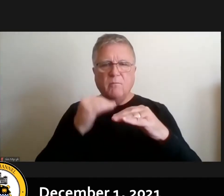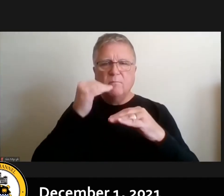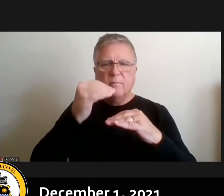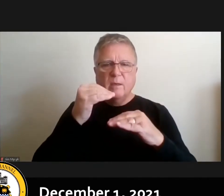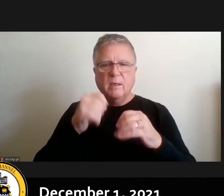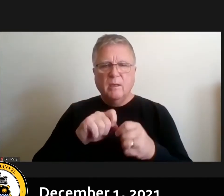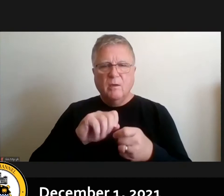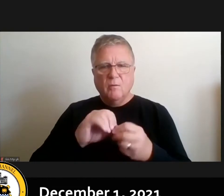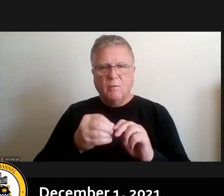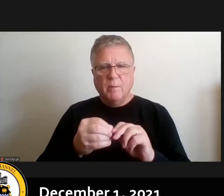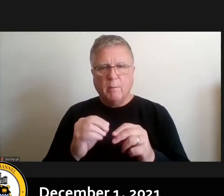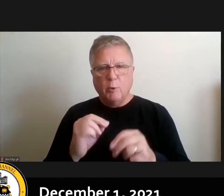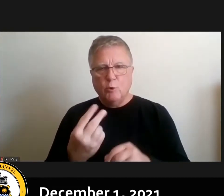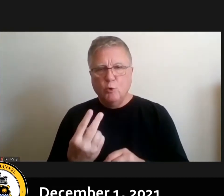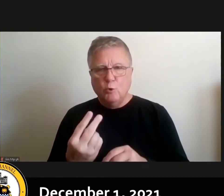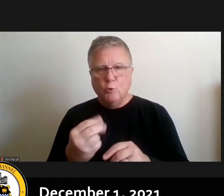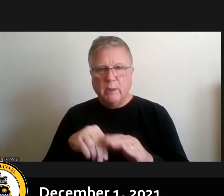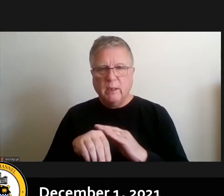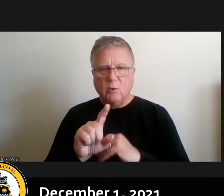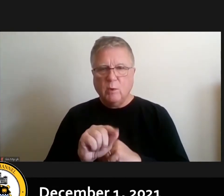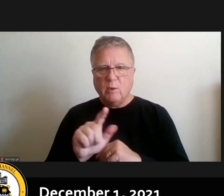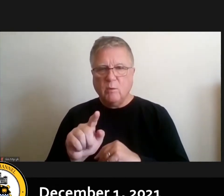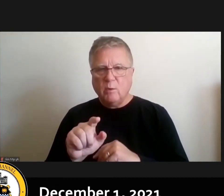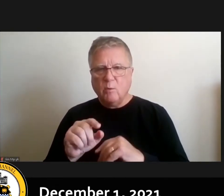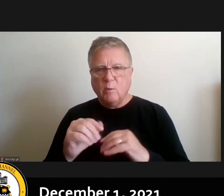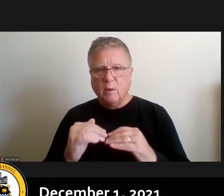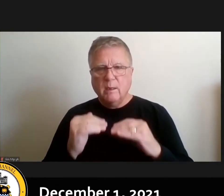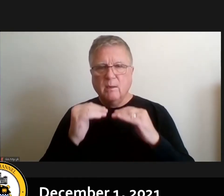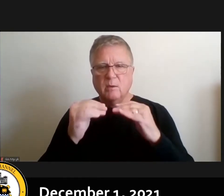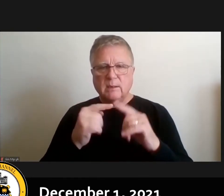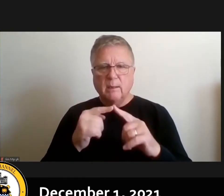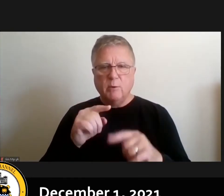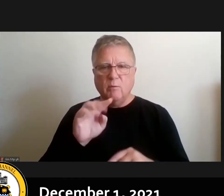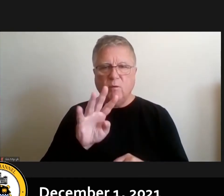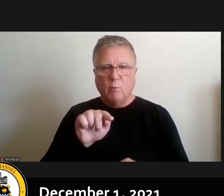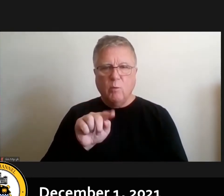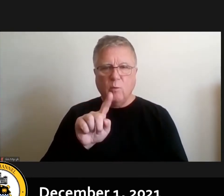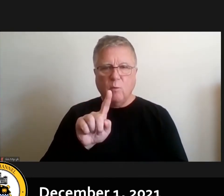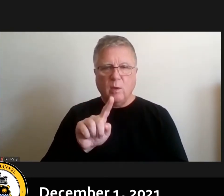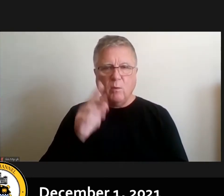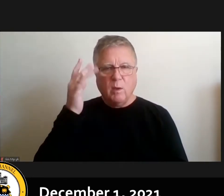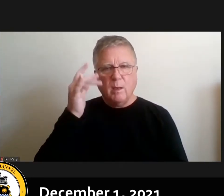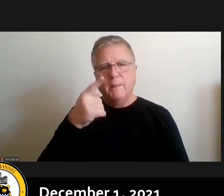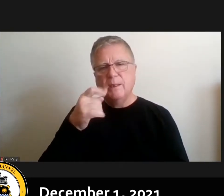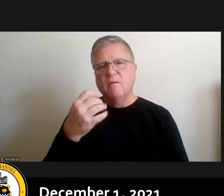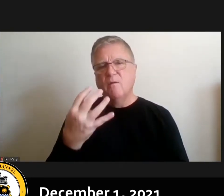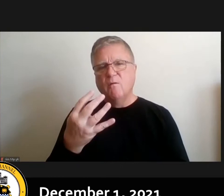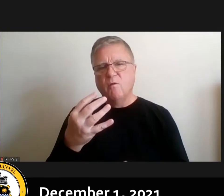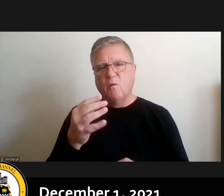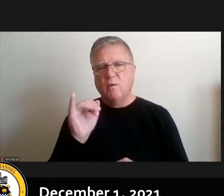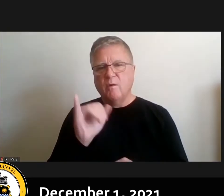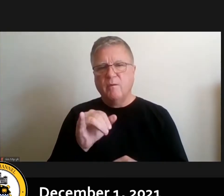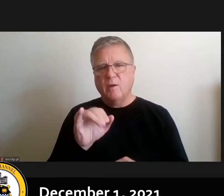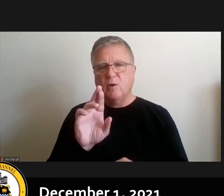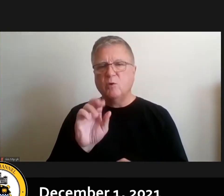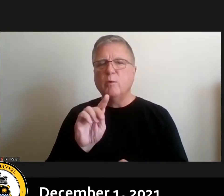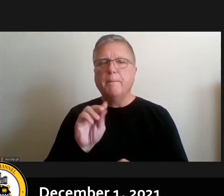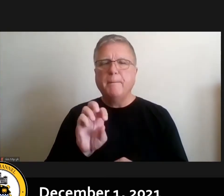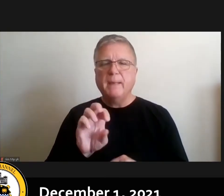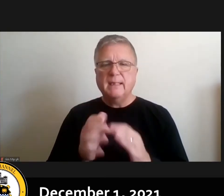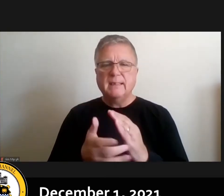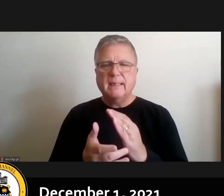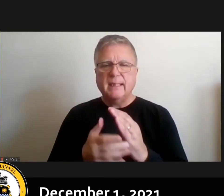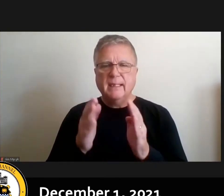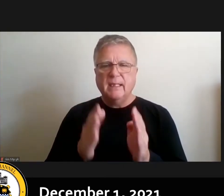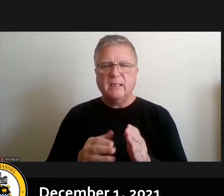2021 to to 4.1 uh and that's because that's for those remittance technicians technician positions that are